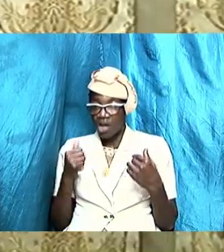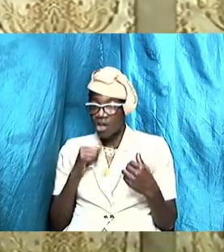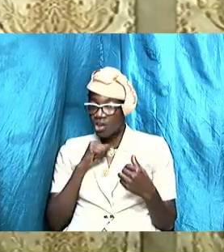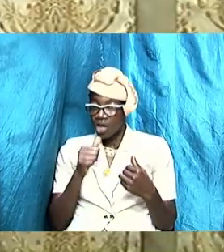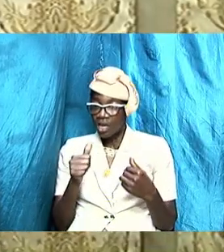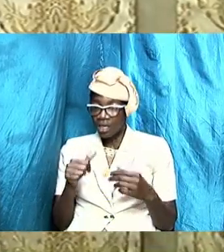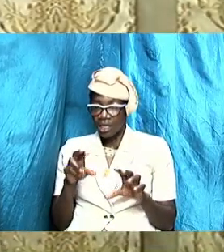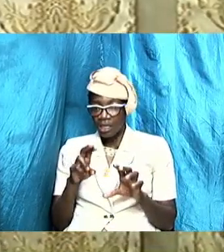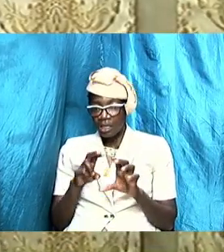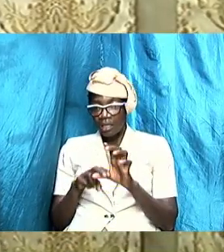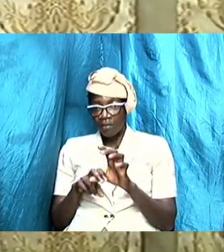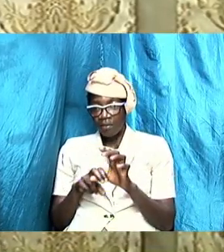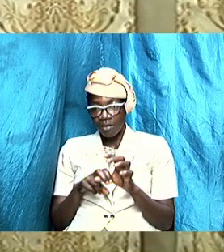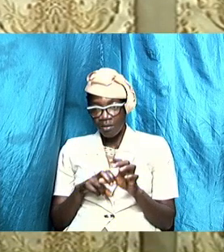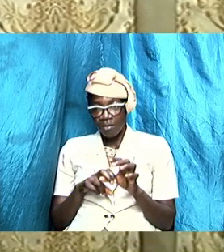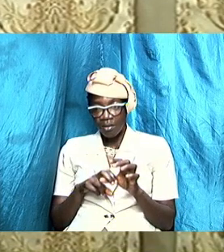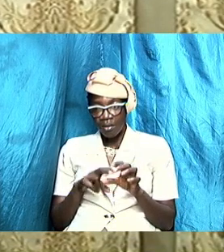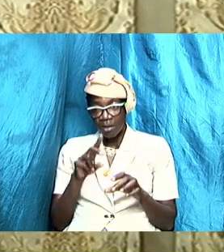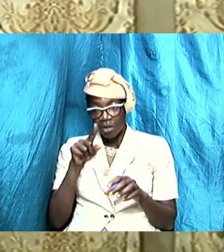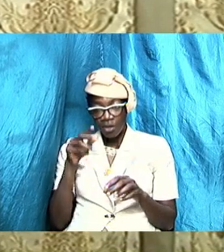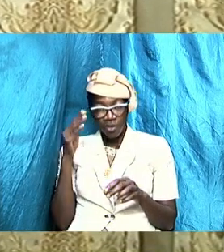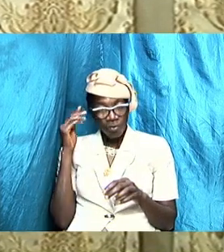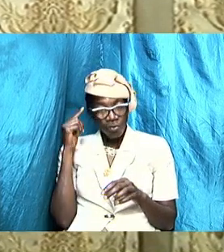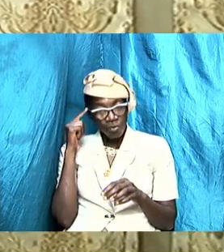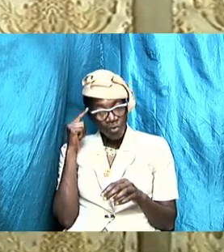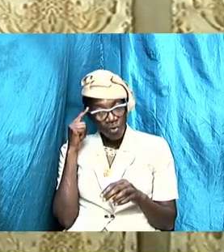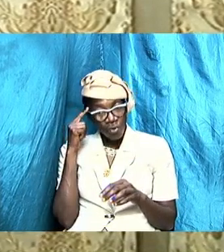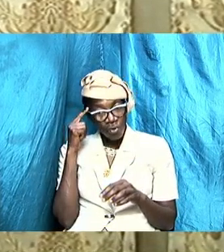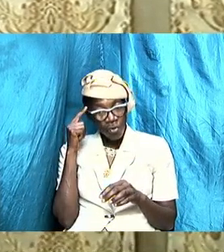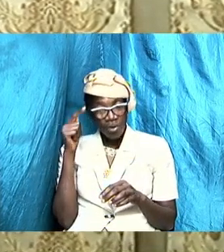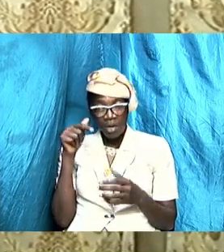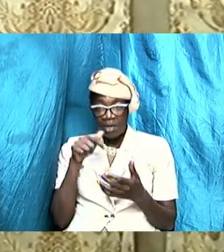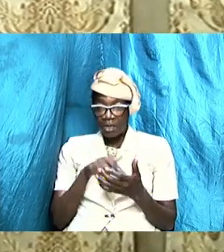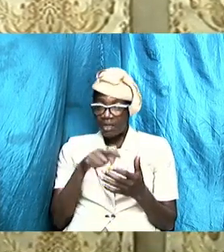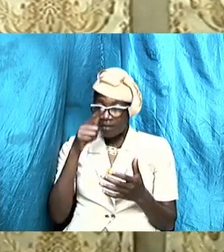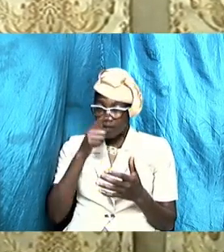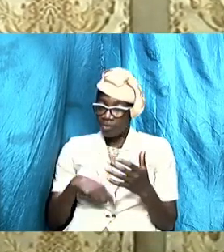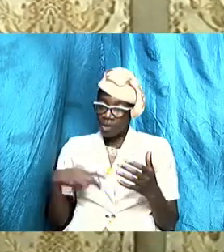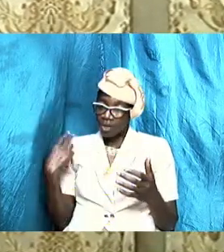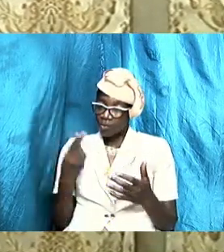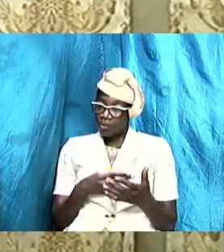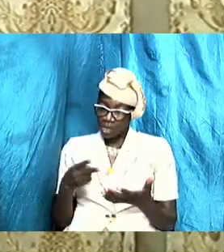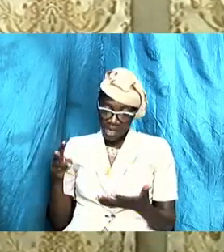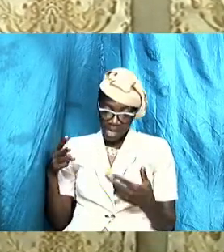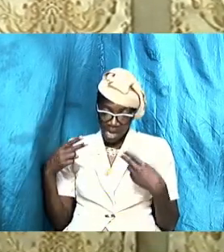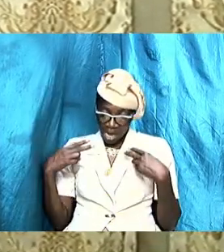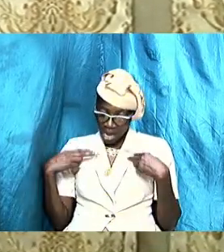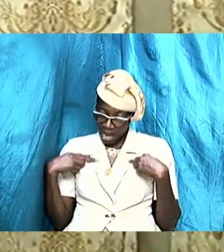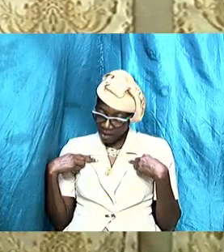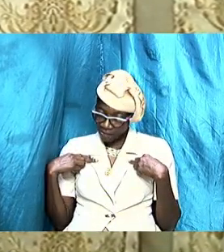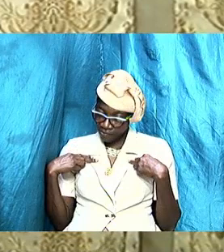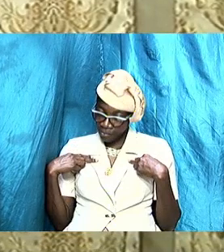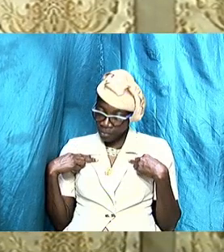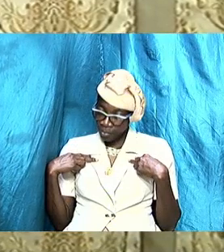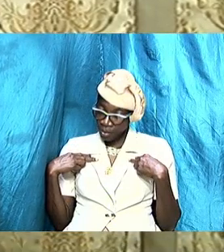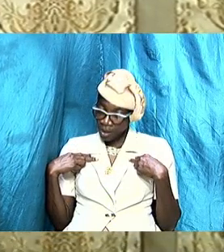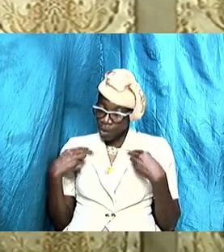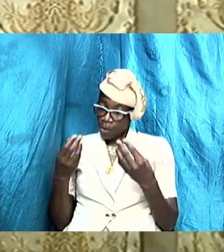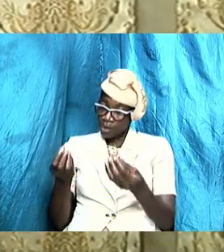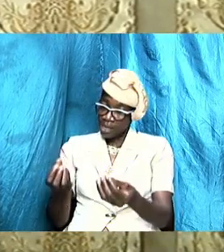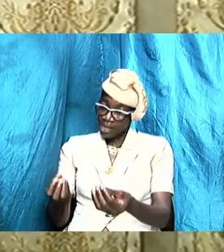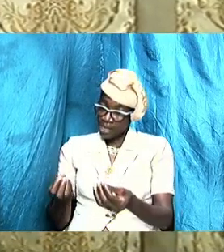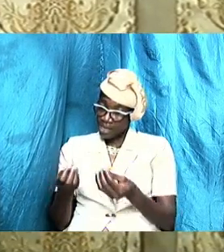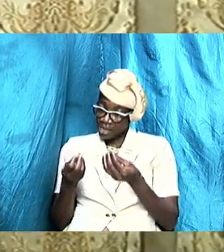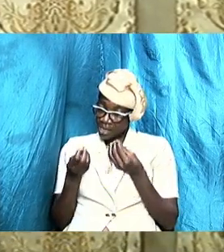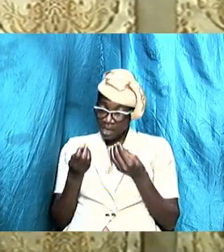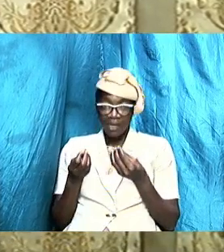sat down and you know that this is what we have this is what we earn this